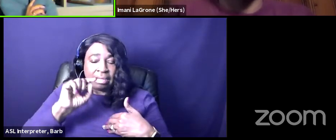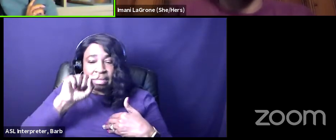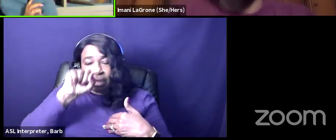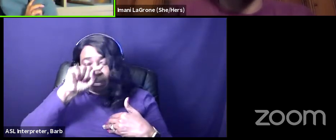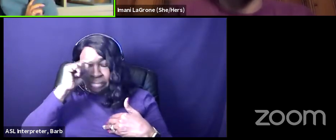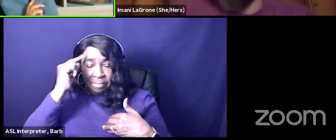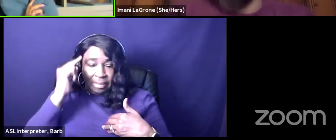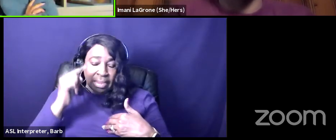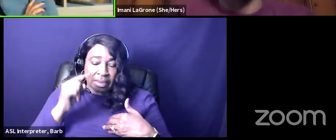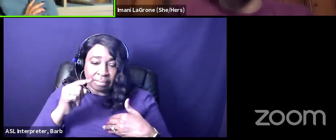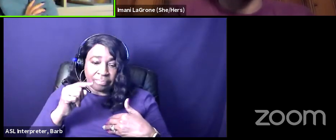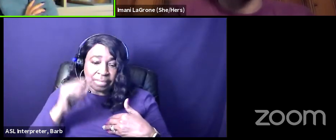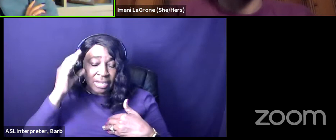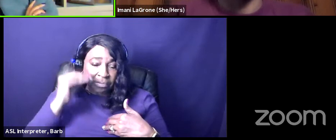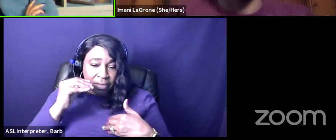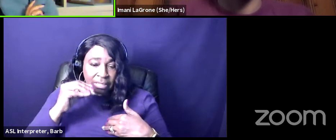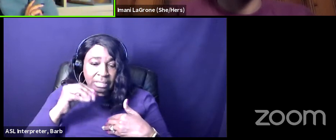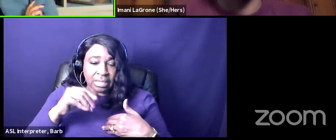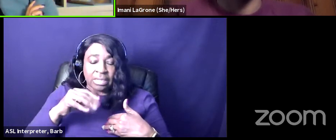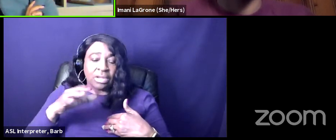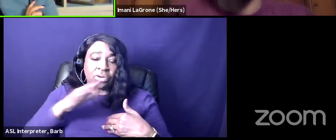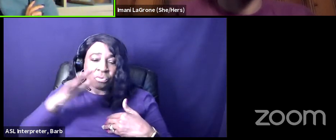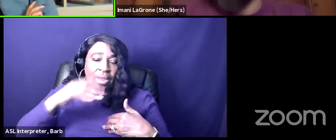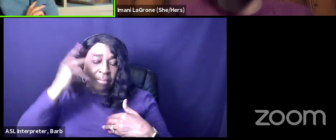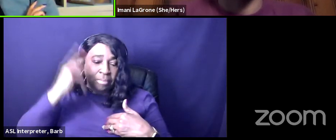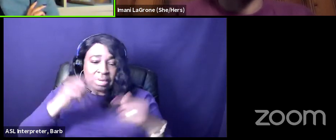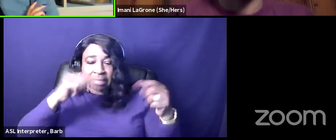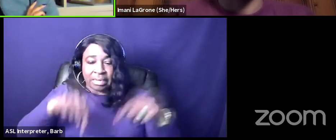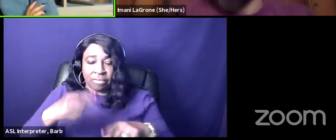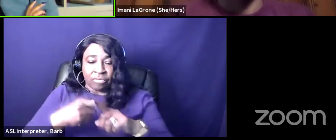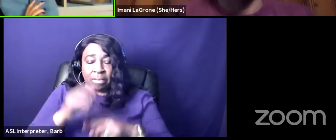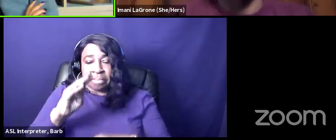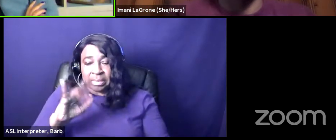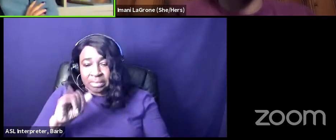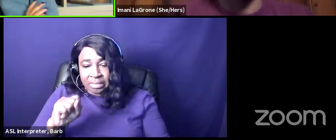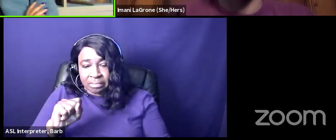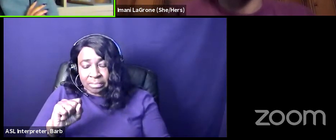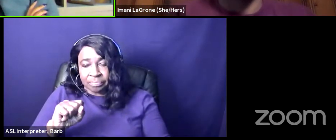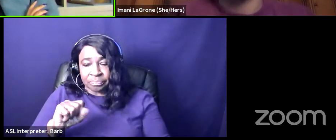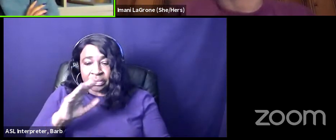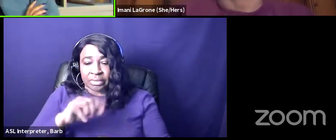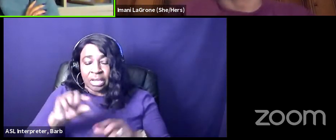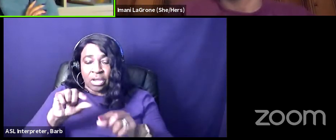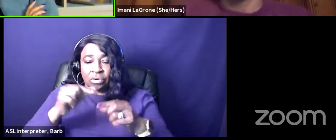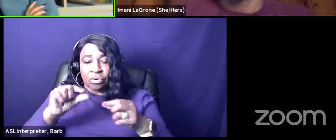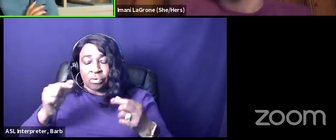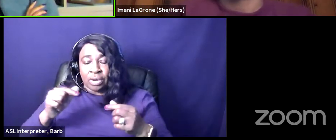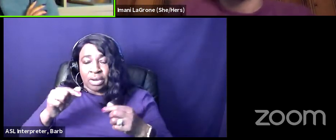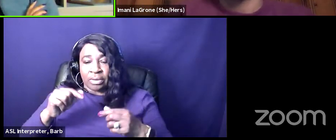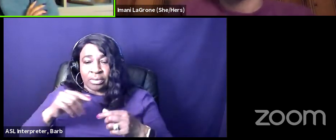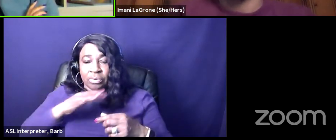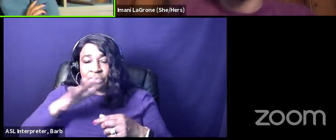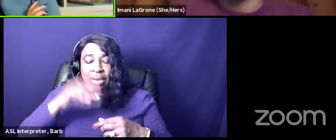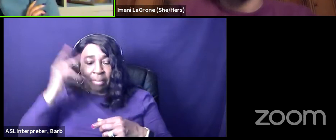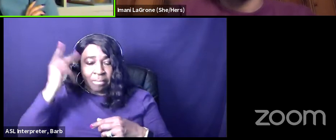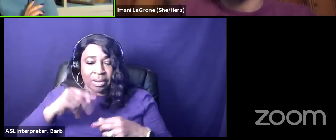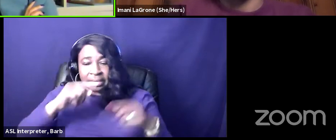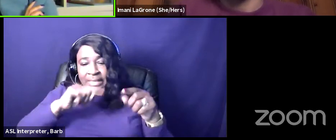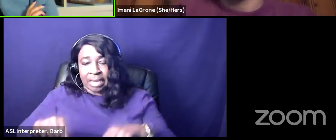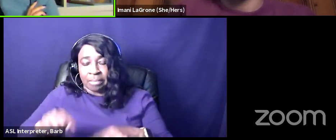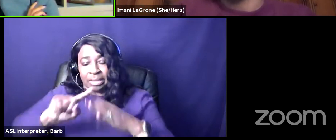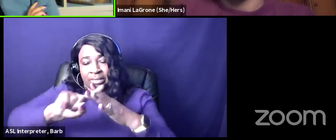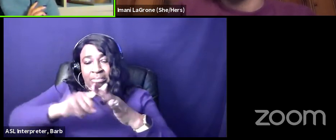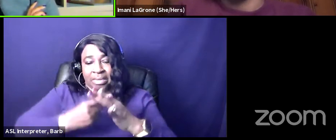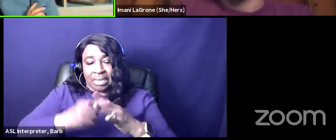whose great grandparents were from mississippi um just because their great grandparents came here in like the turn of the century um so like yeah